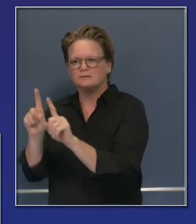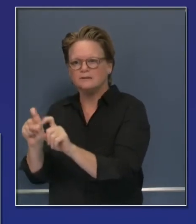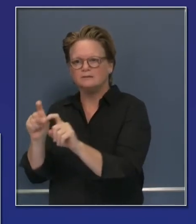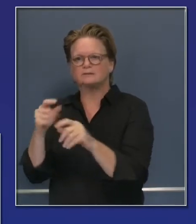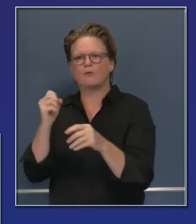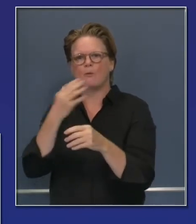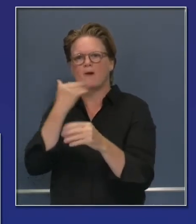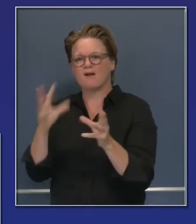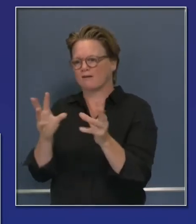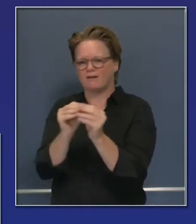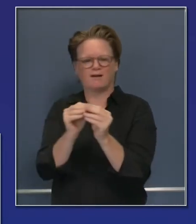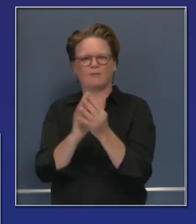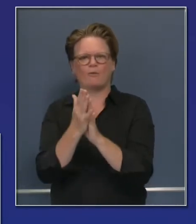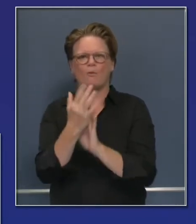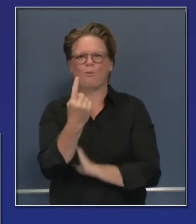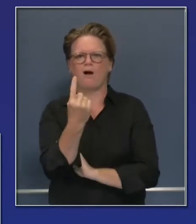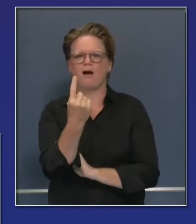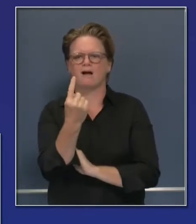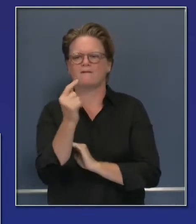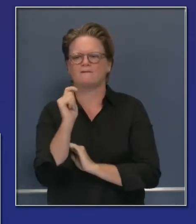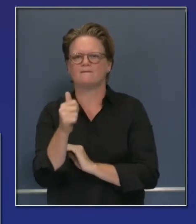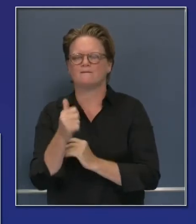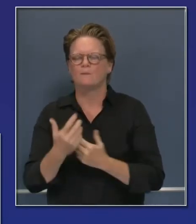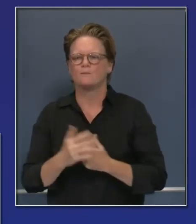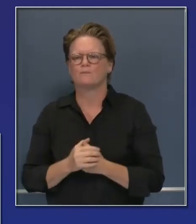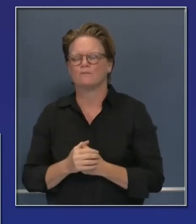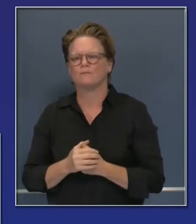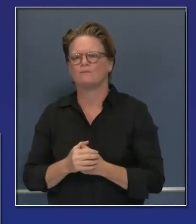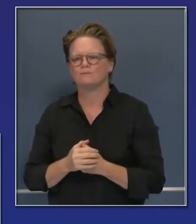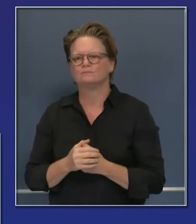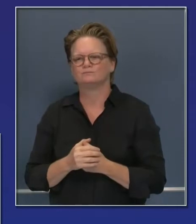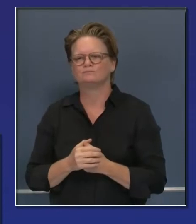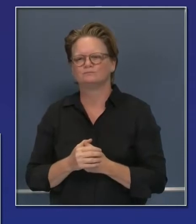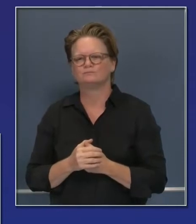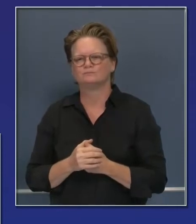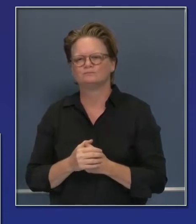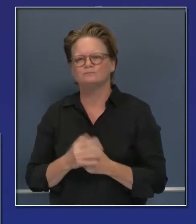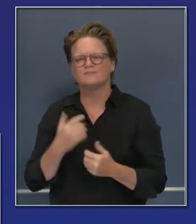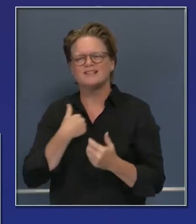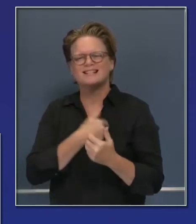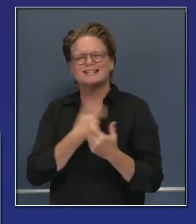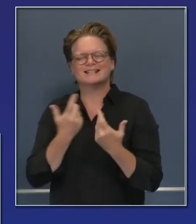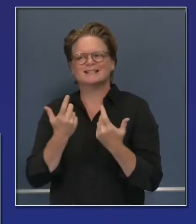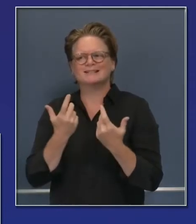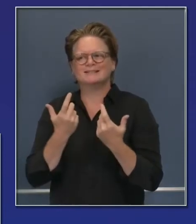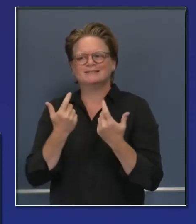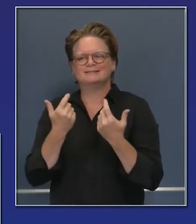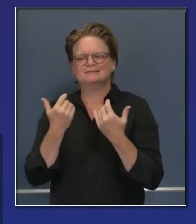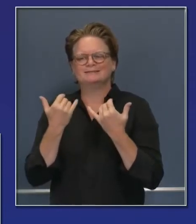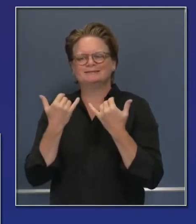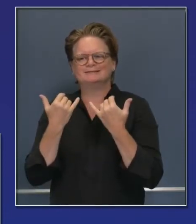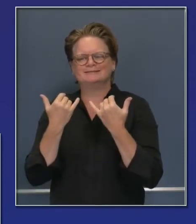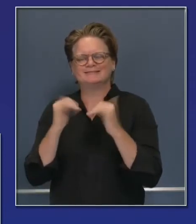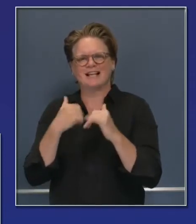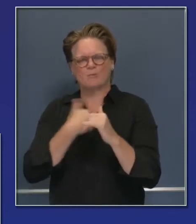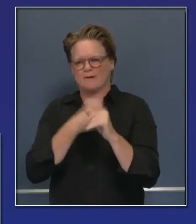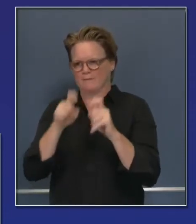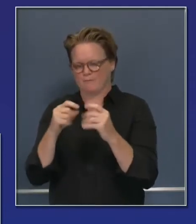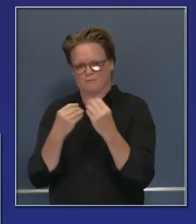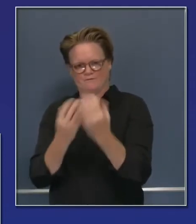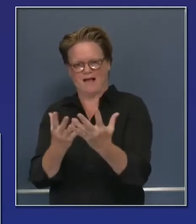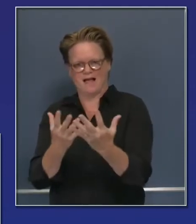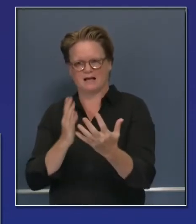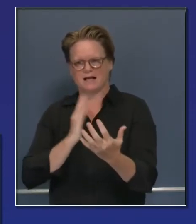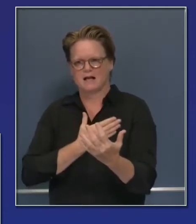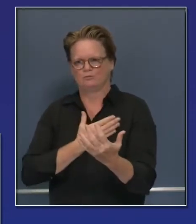proverbial puck going, we want to skate to it. But right now, we need to scale. We need to provide some insurance. We need to bring down